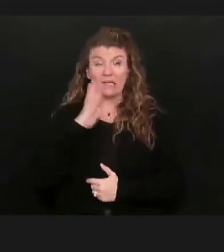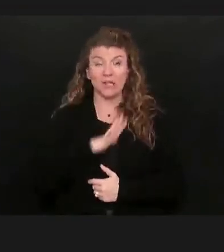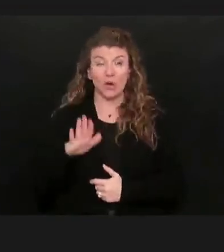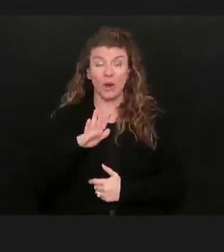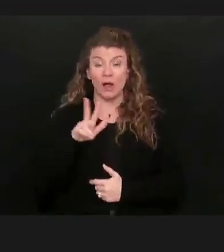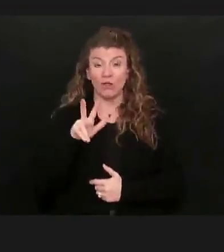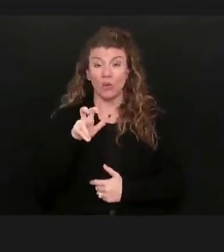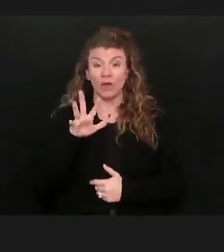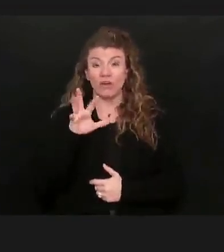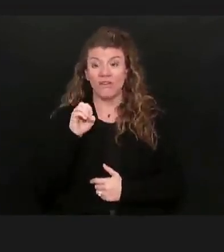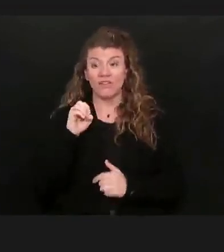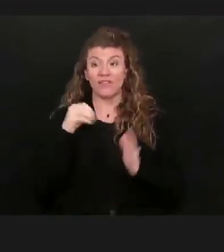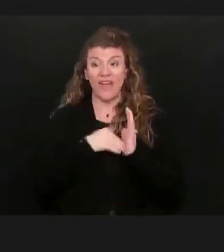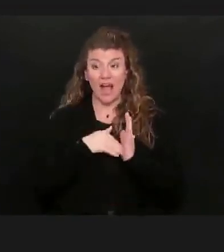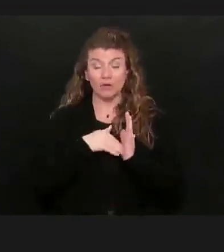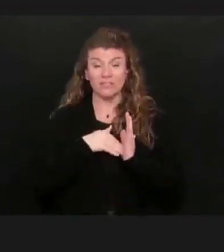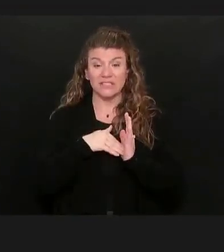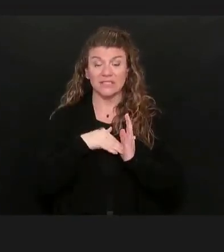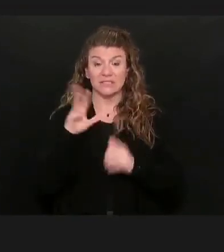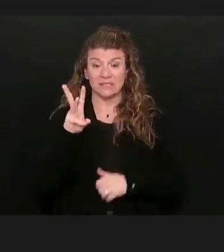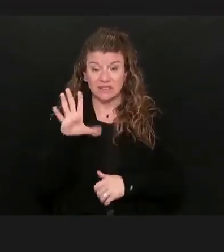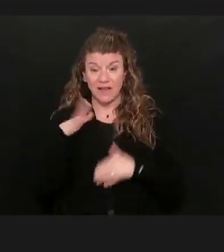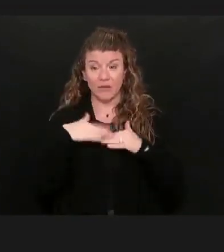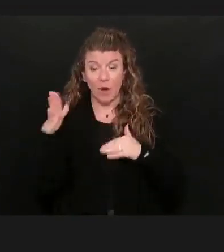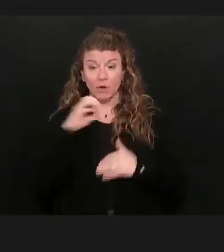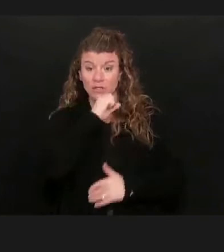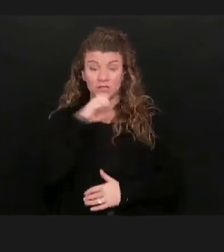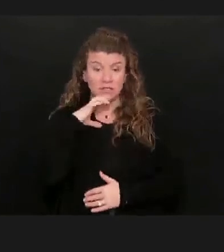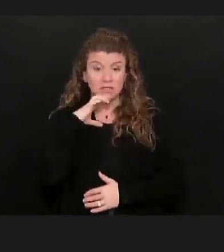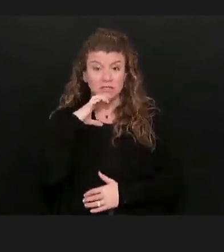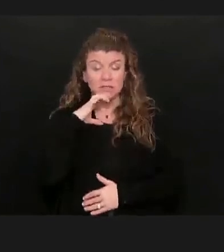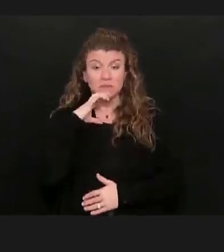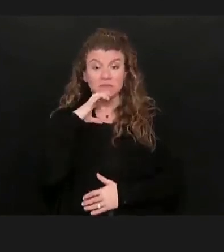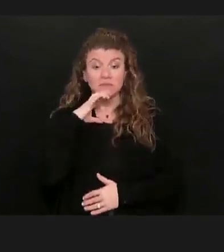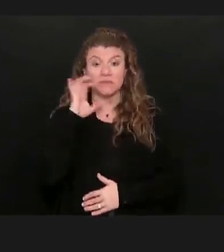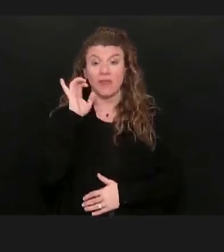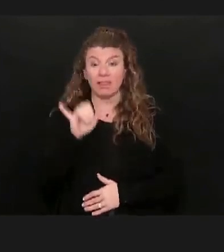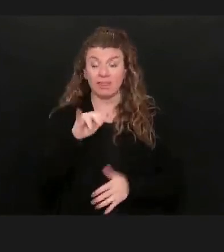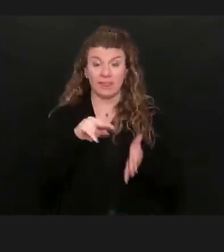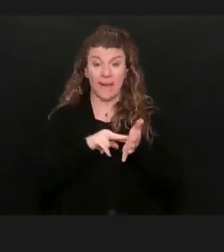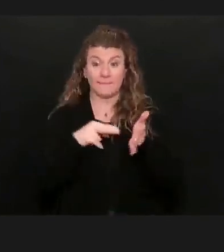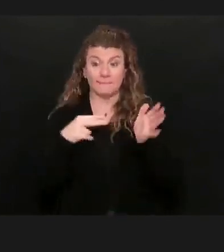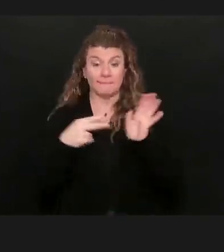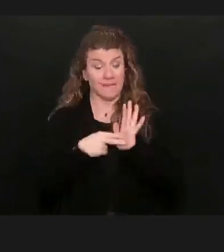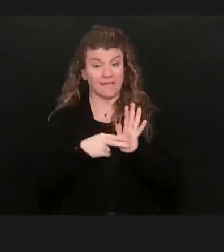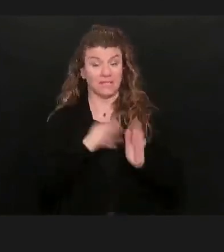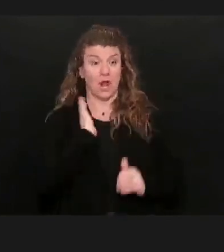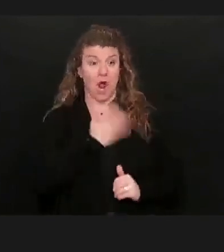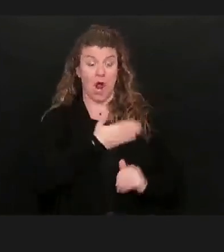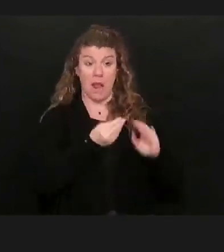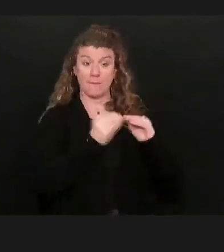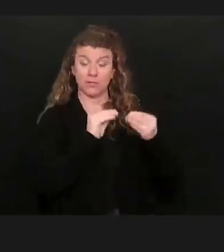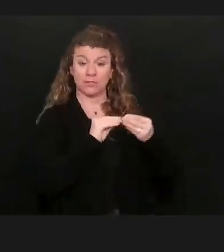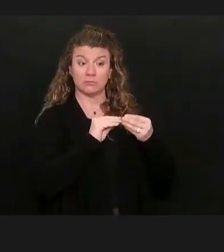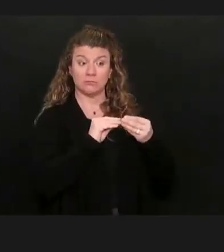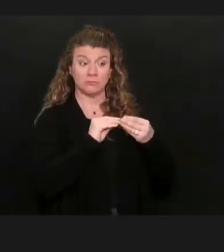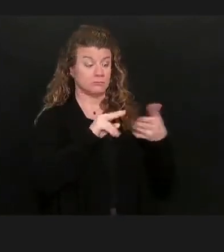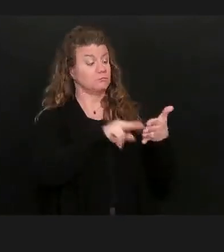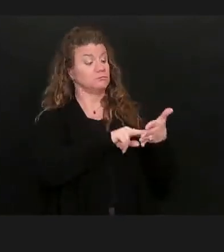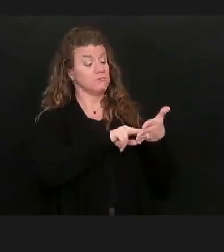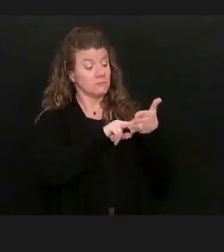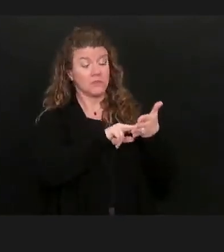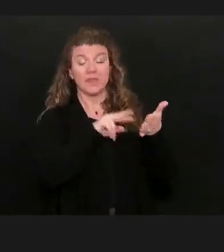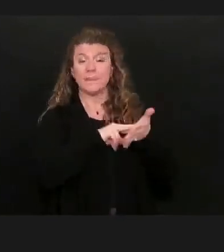,000 65 and older senior citizens. That means that according to our data, about